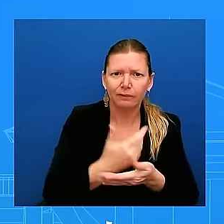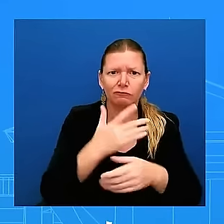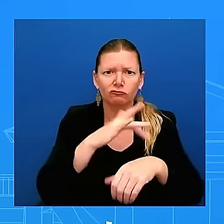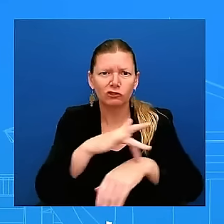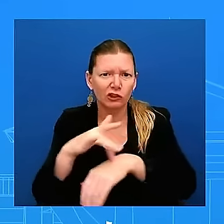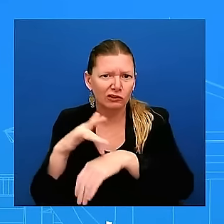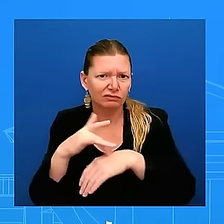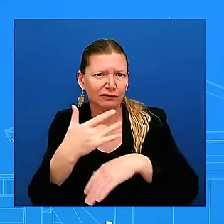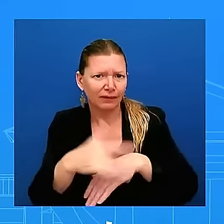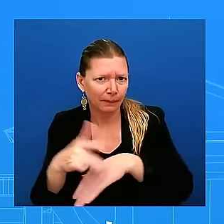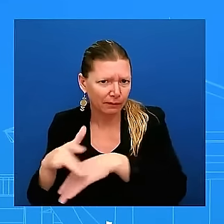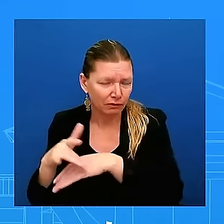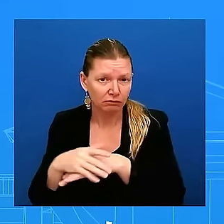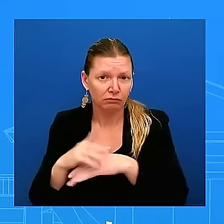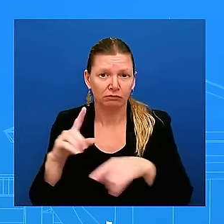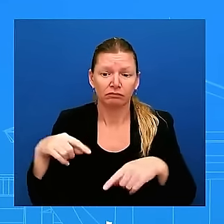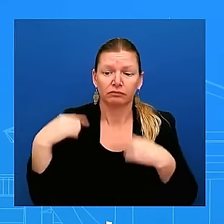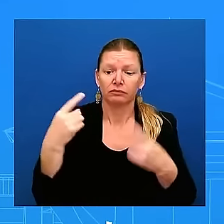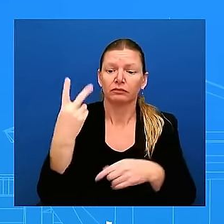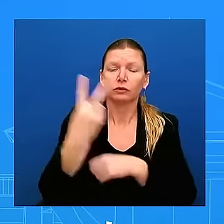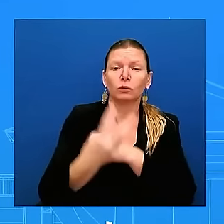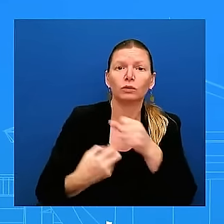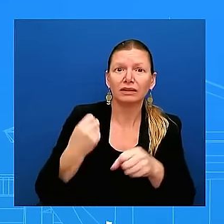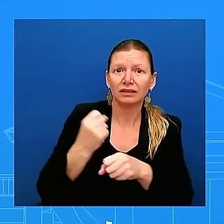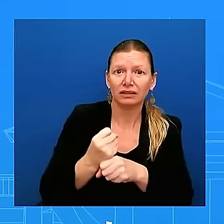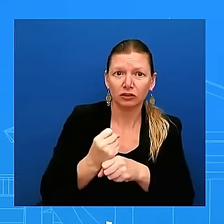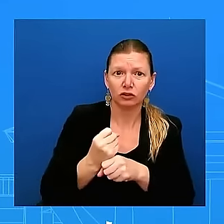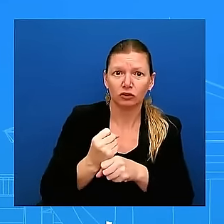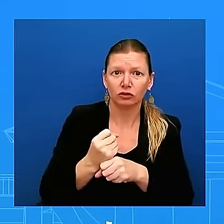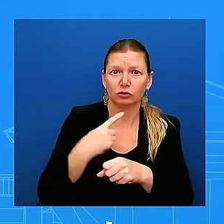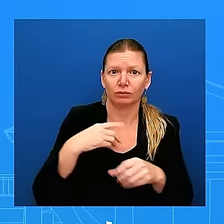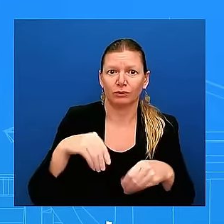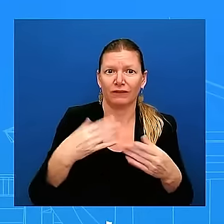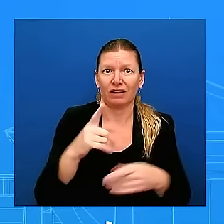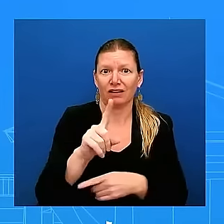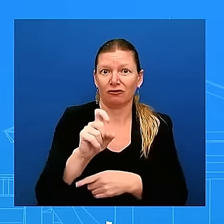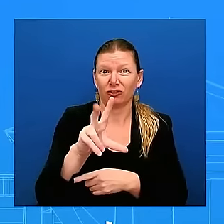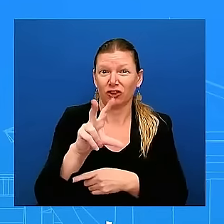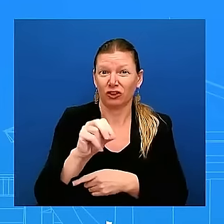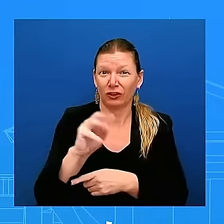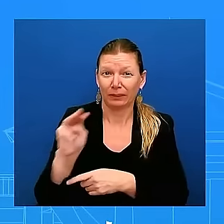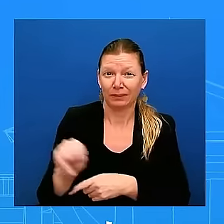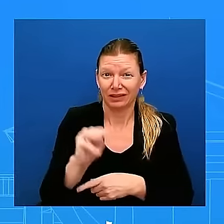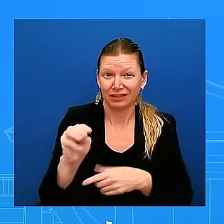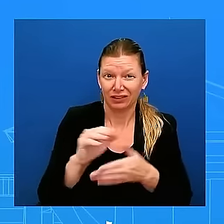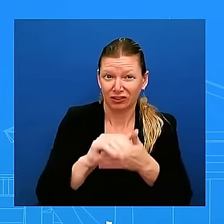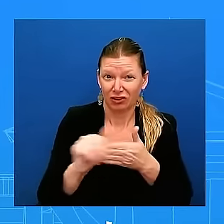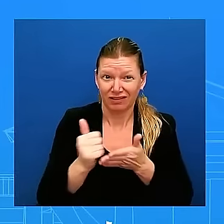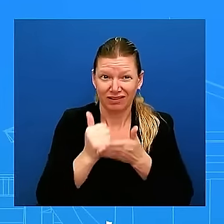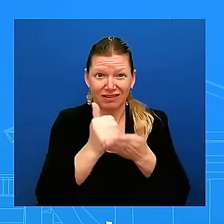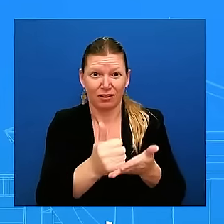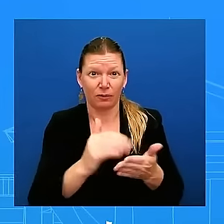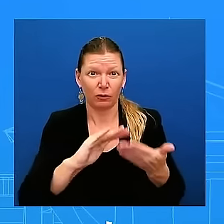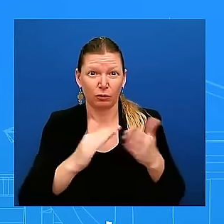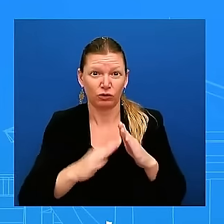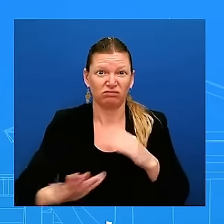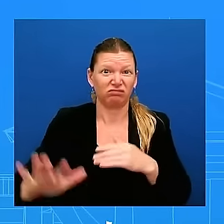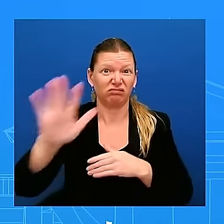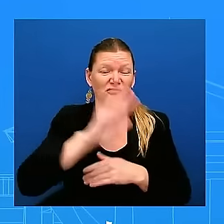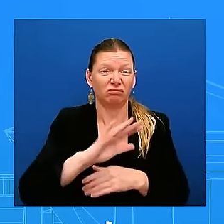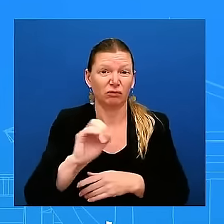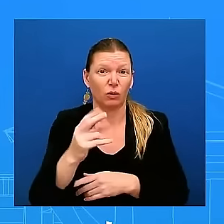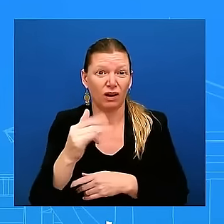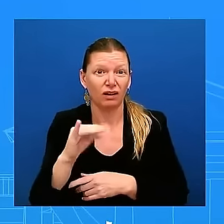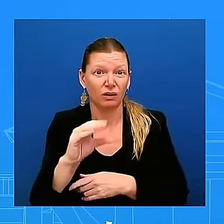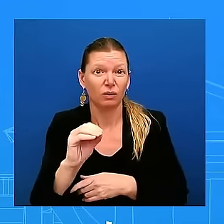provided over 130 million dollars to help communities across ohio hosting recently arrived migrants including springfield